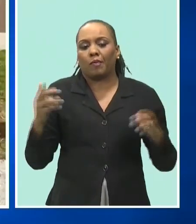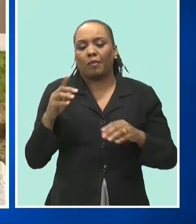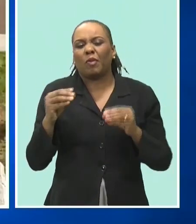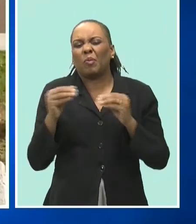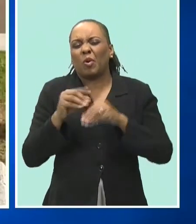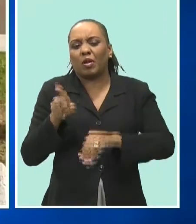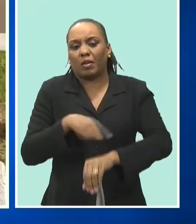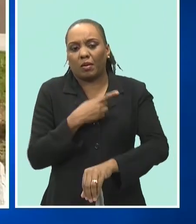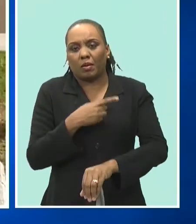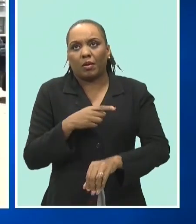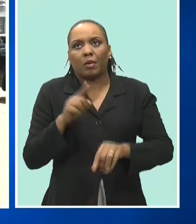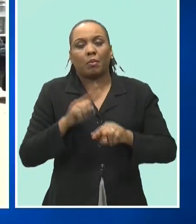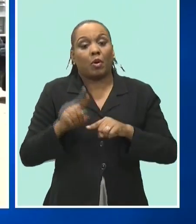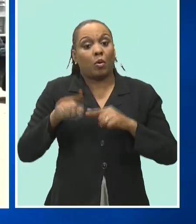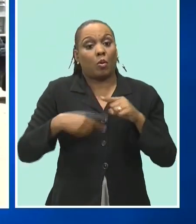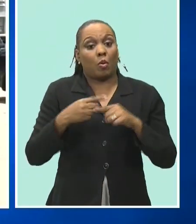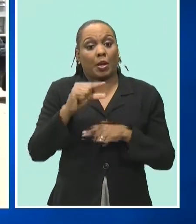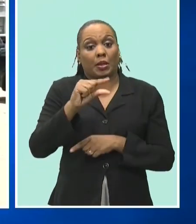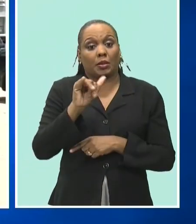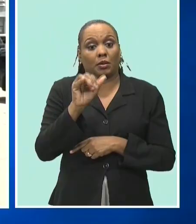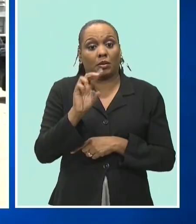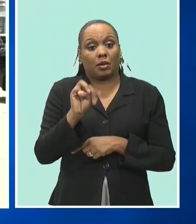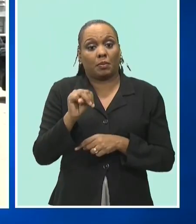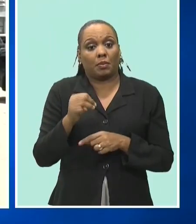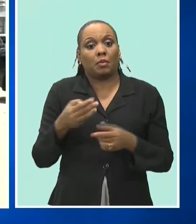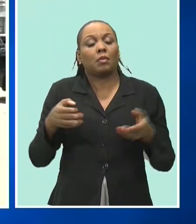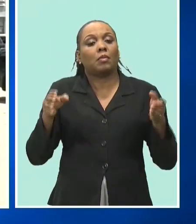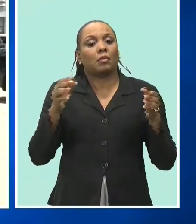once the gym shelter closes the bahamas academy will be the last shelter remaining